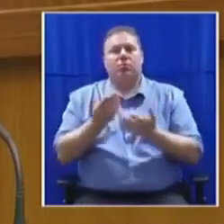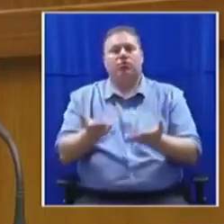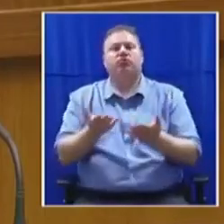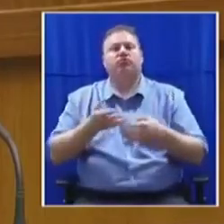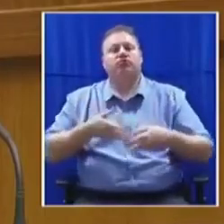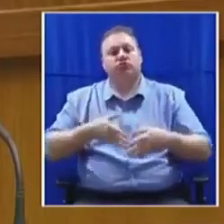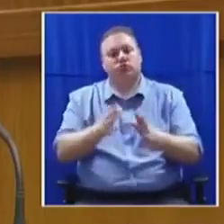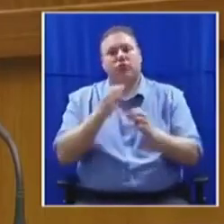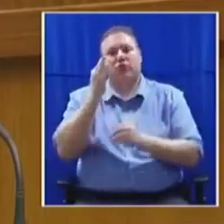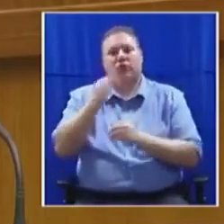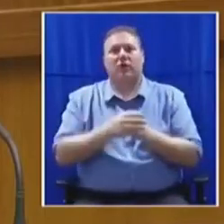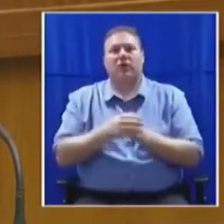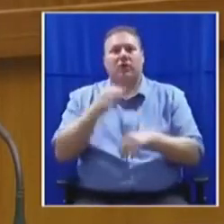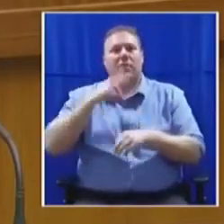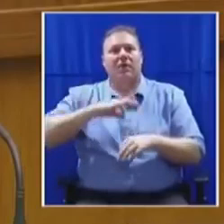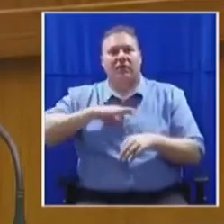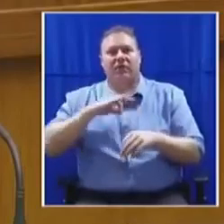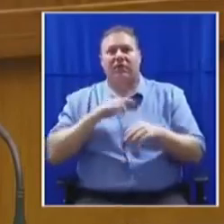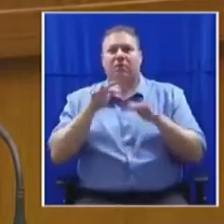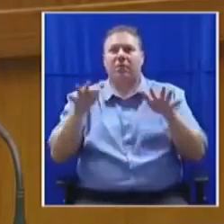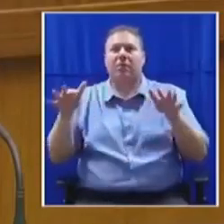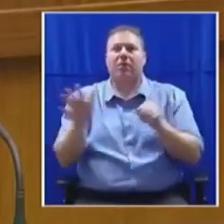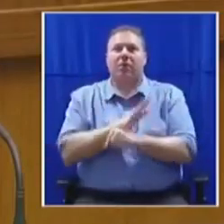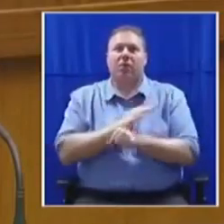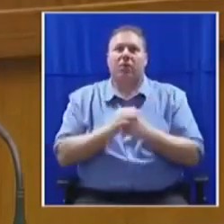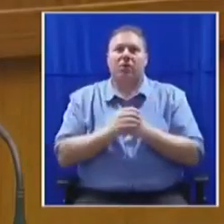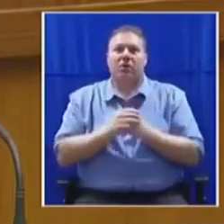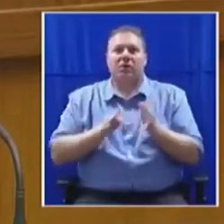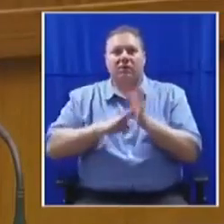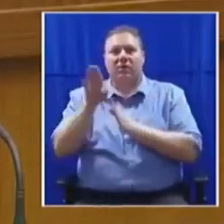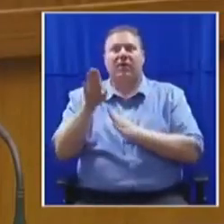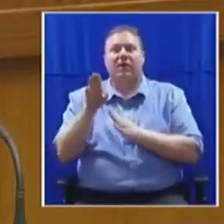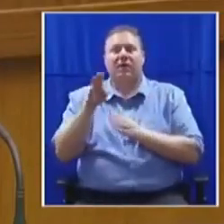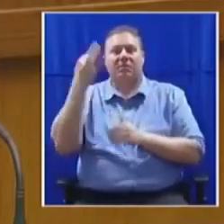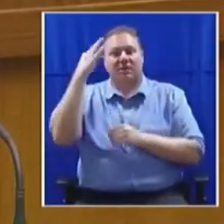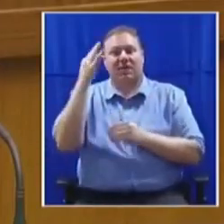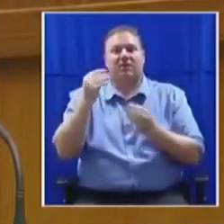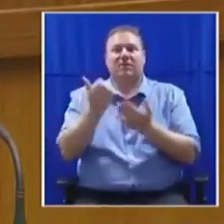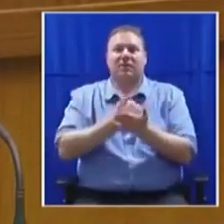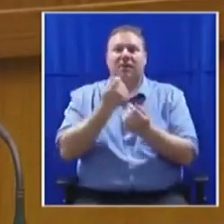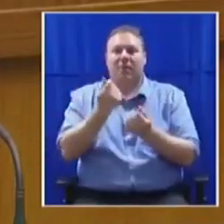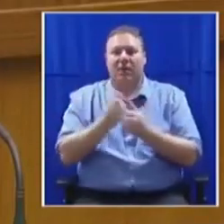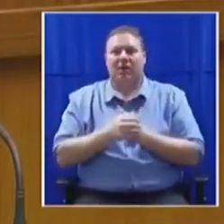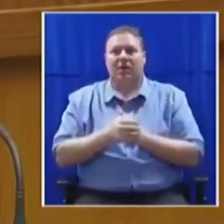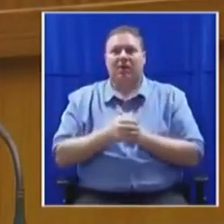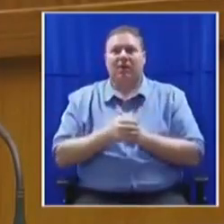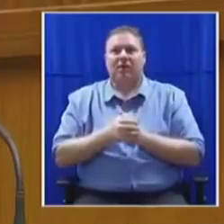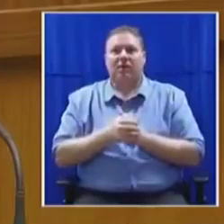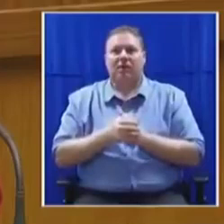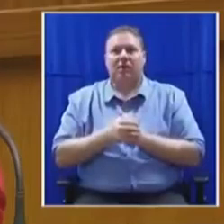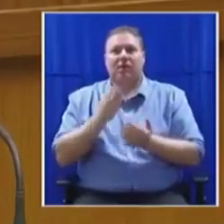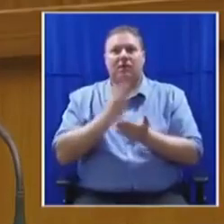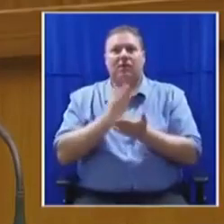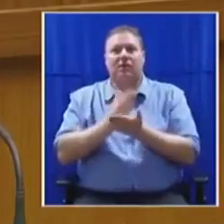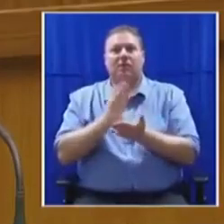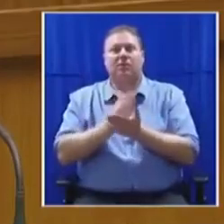will benefit the poor masses of our people, develop the state and save money. From the outset, we must illustrate to the